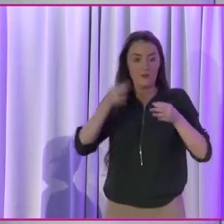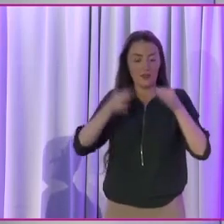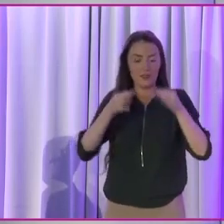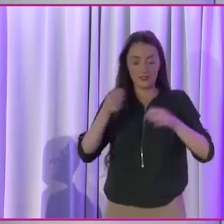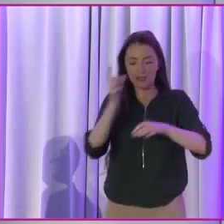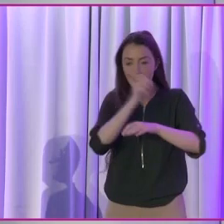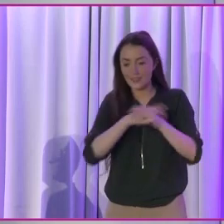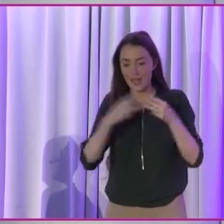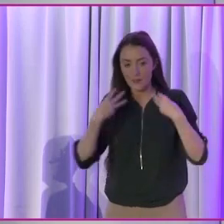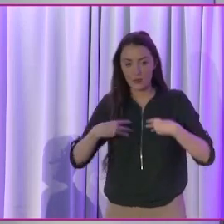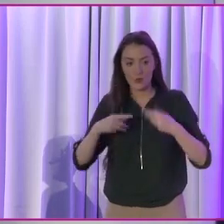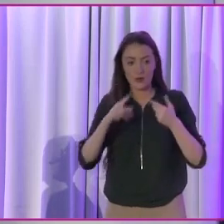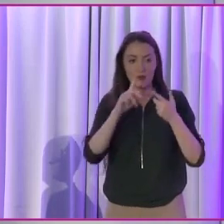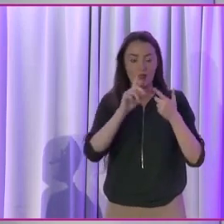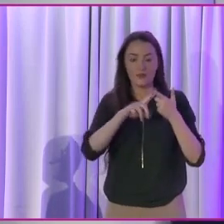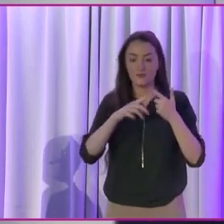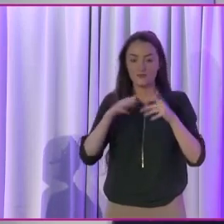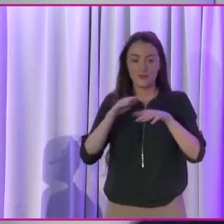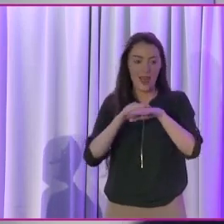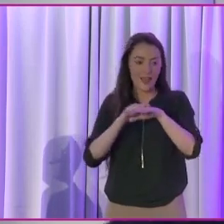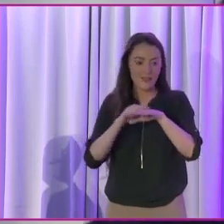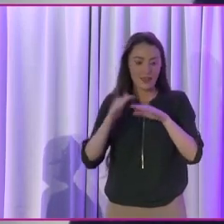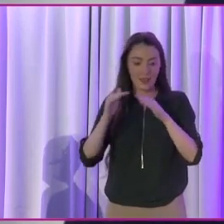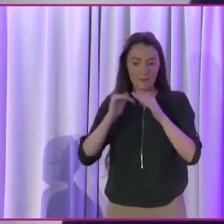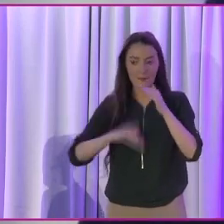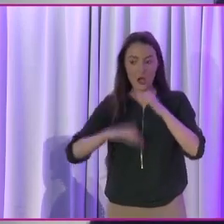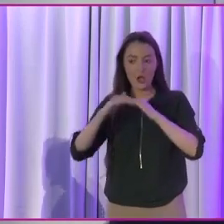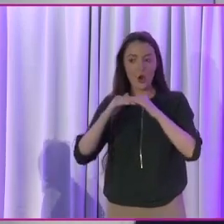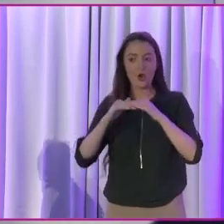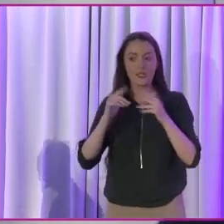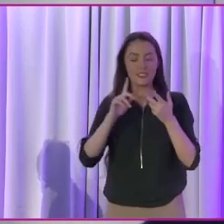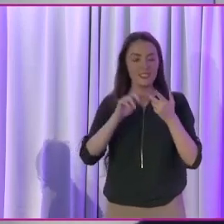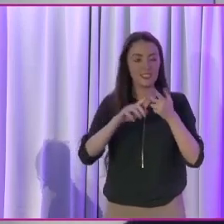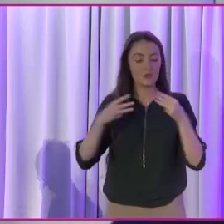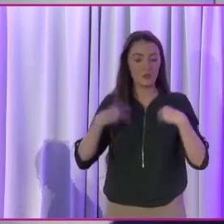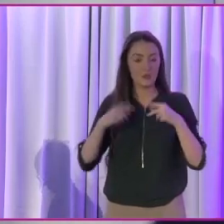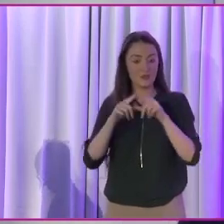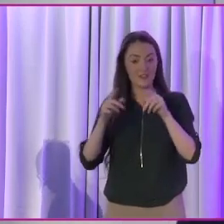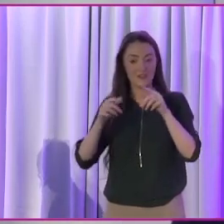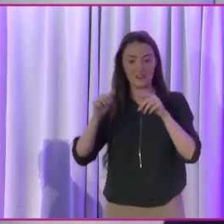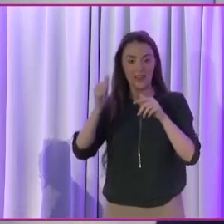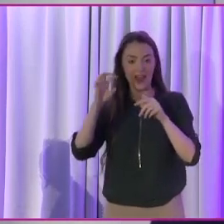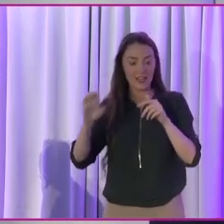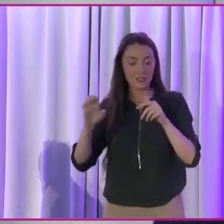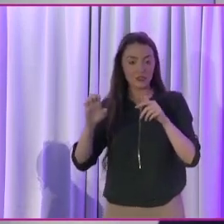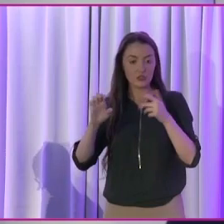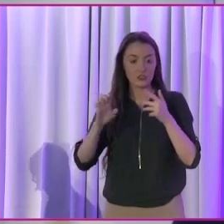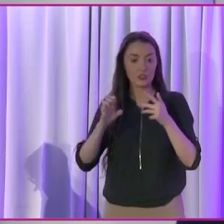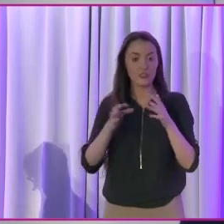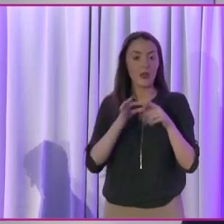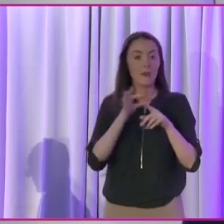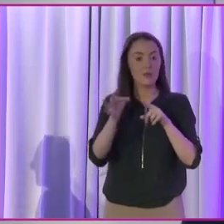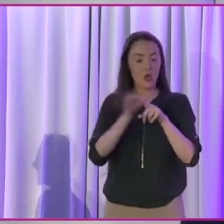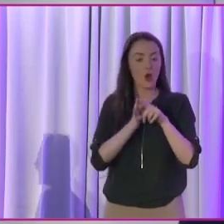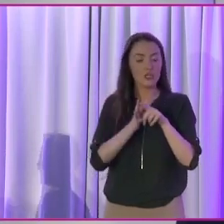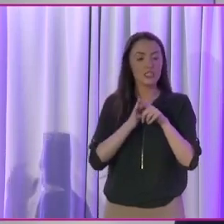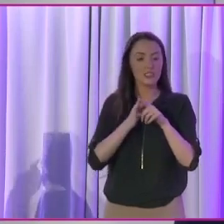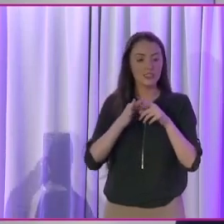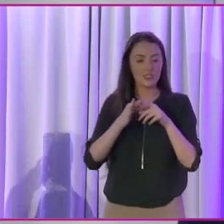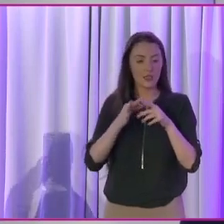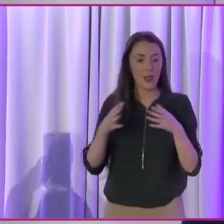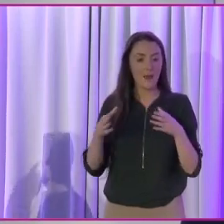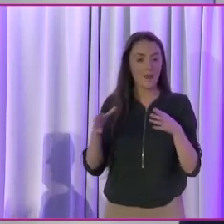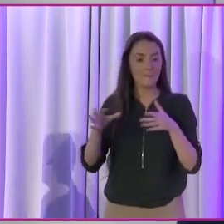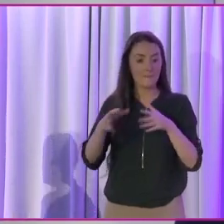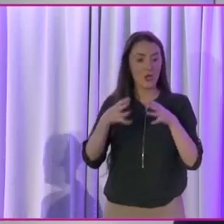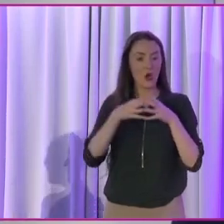disabled women, women from ethnic minorities, traveller women, women of all ages, because, you know, women make up, as we all know, more than half the